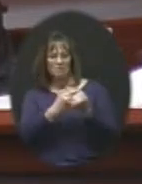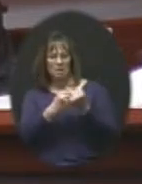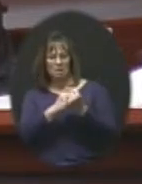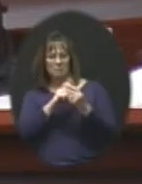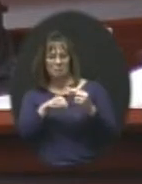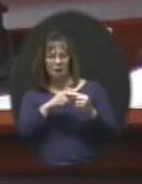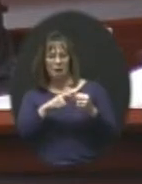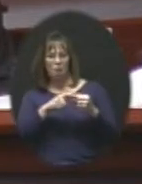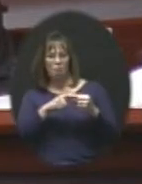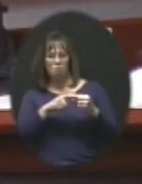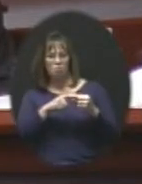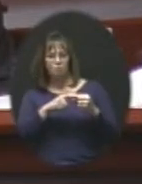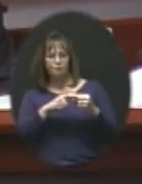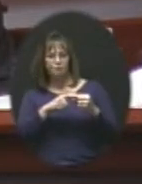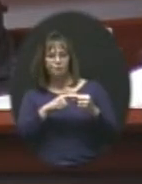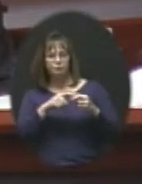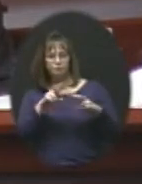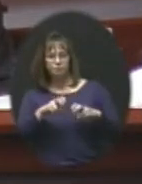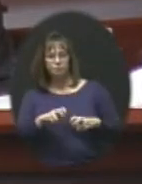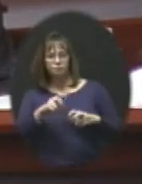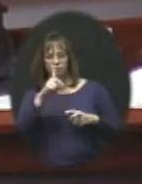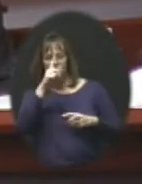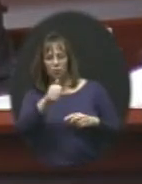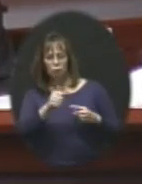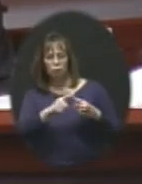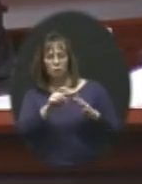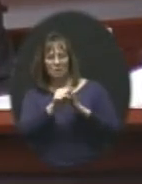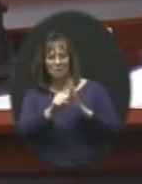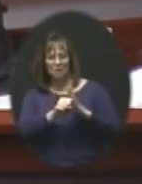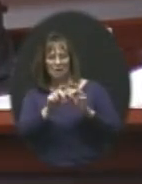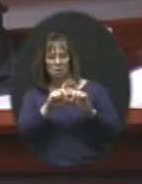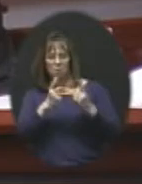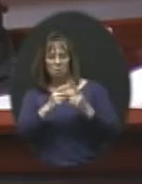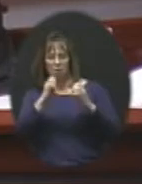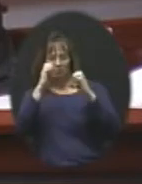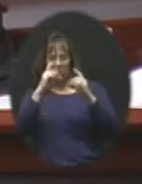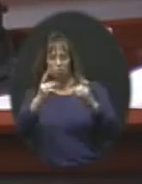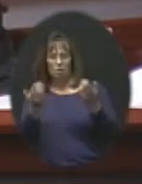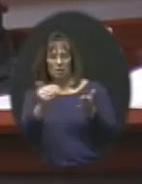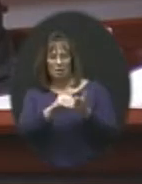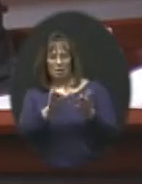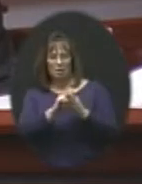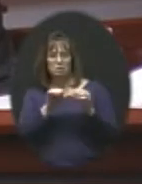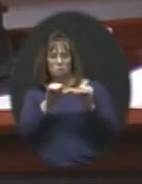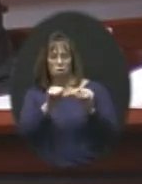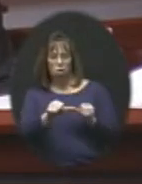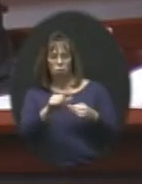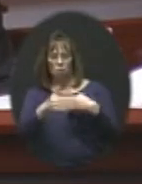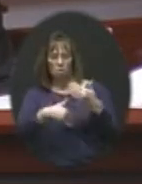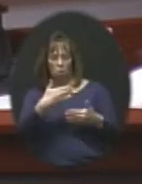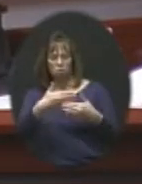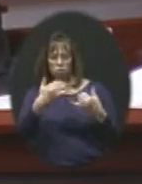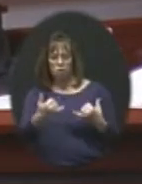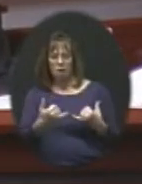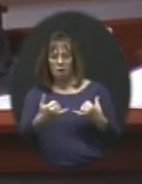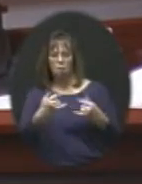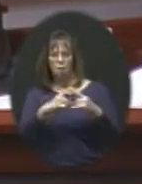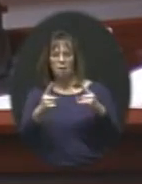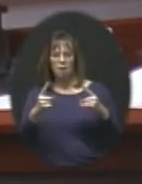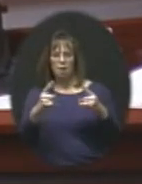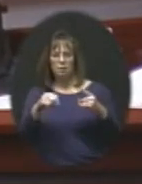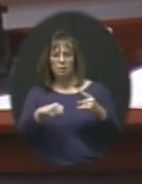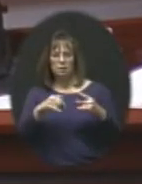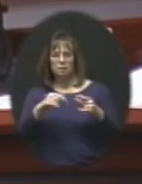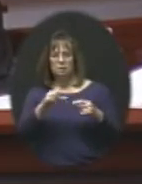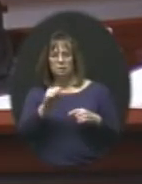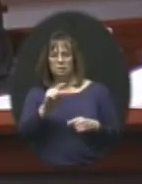assessments where it will actually be up to the State Department of Education. And so again, that's an ongoing process right now. But this is